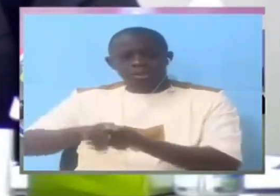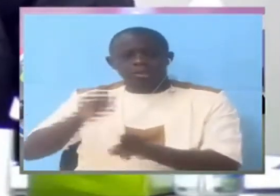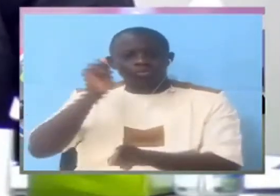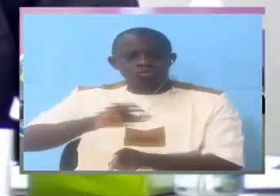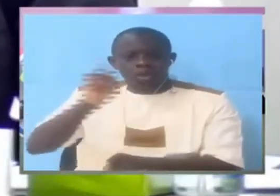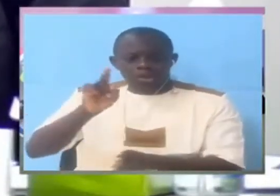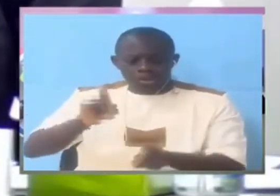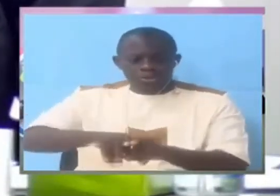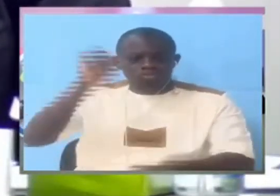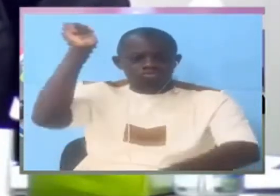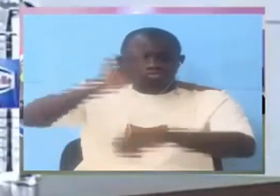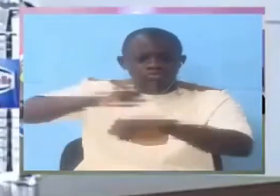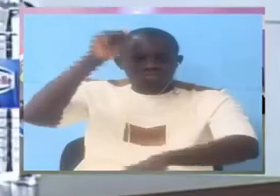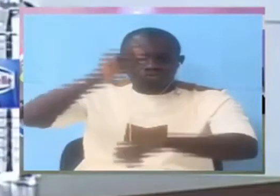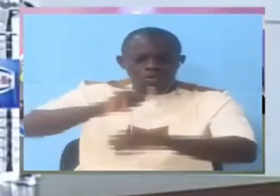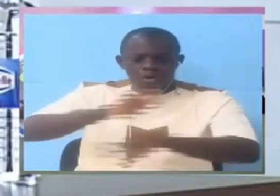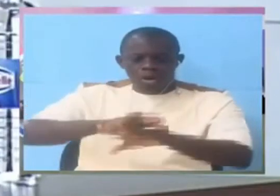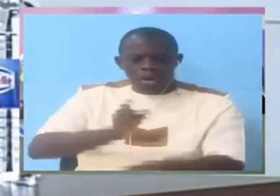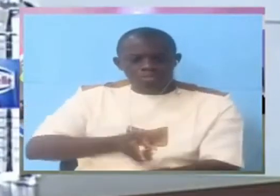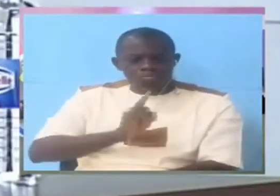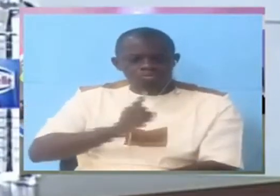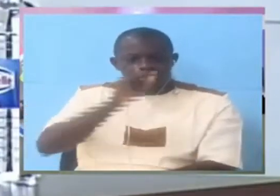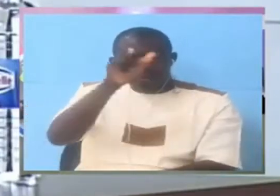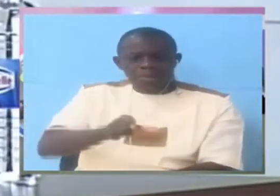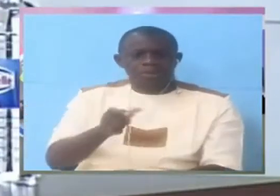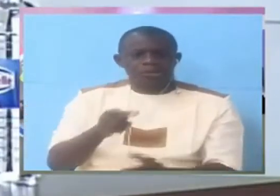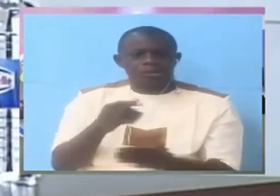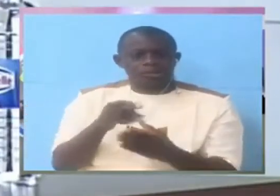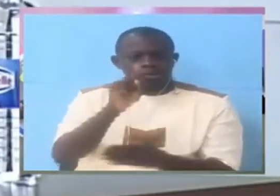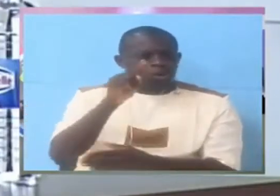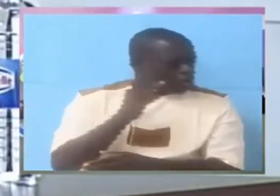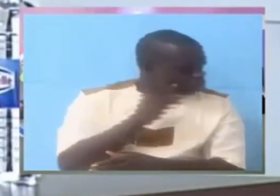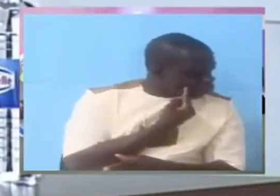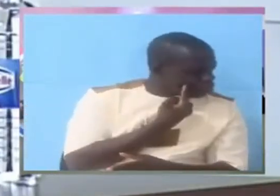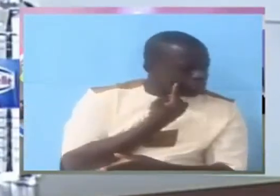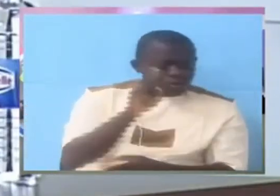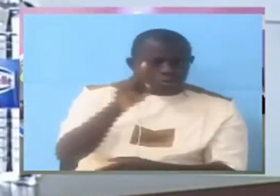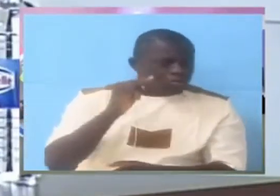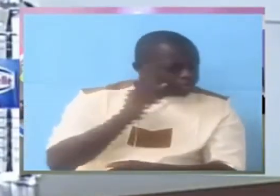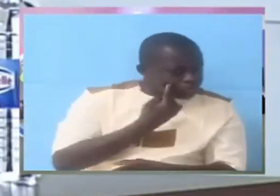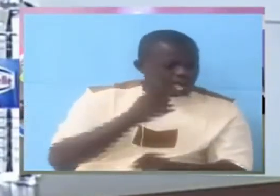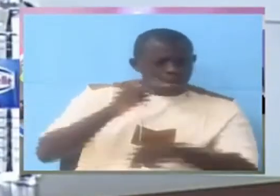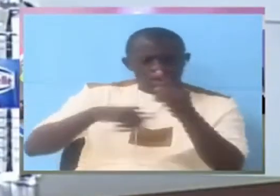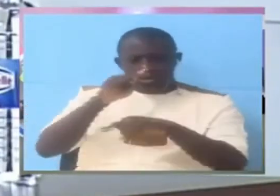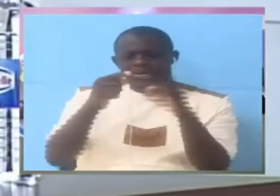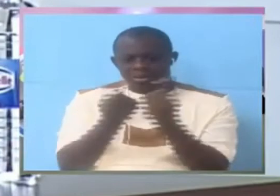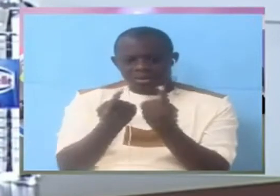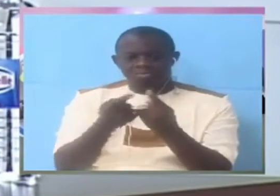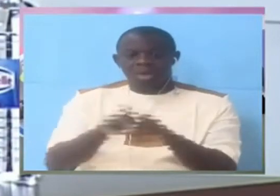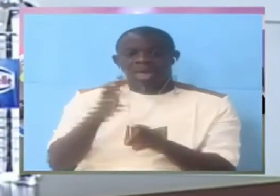genitals. Are you embarrassed by that? Is it shameful? That is what happened.